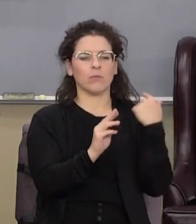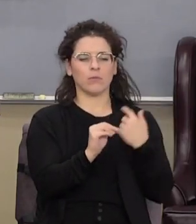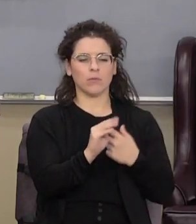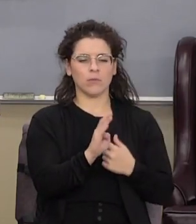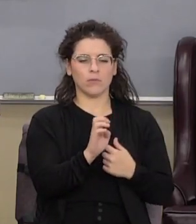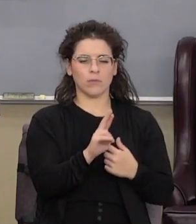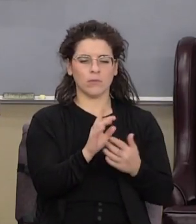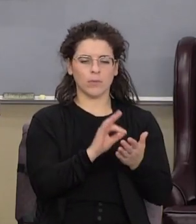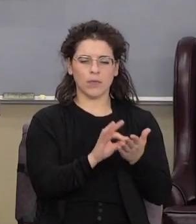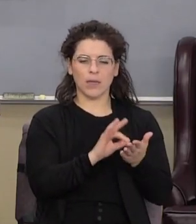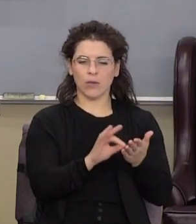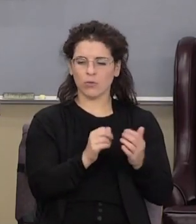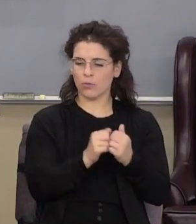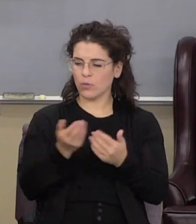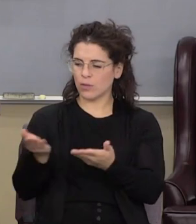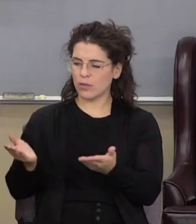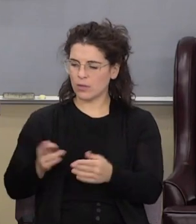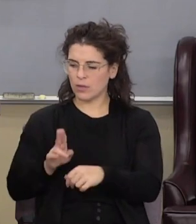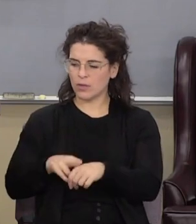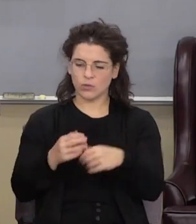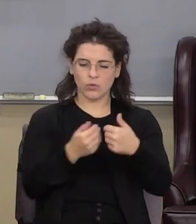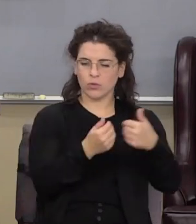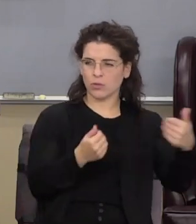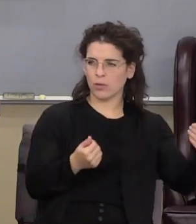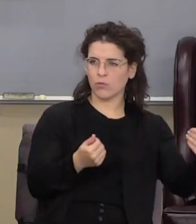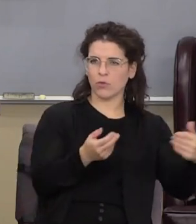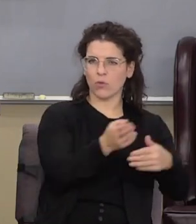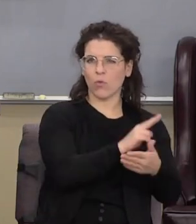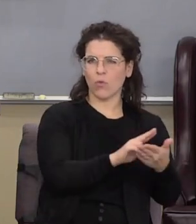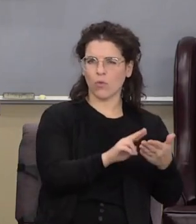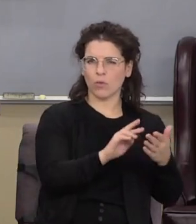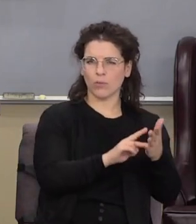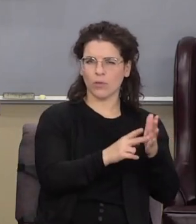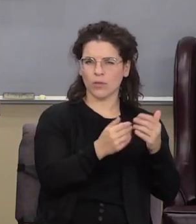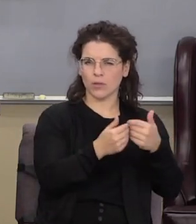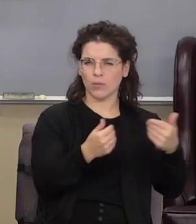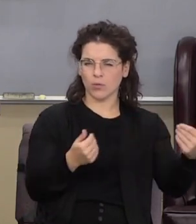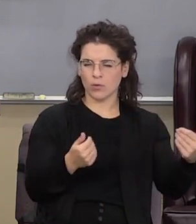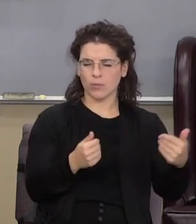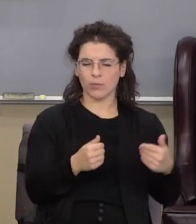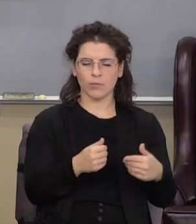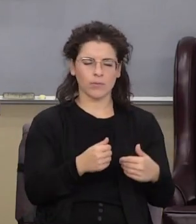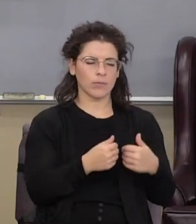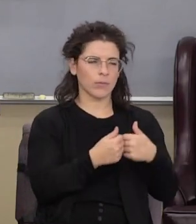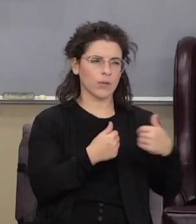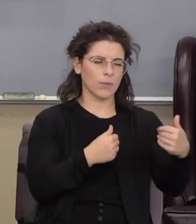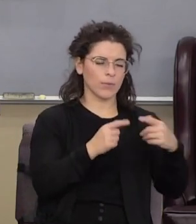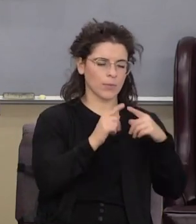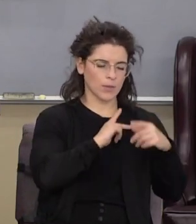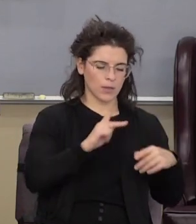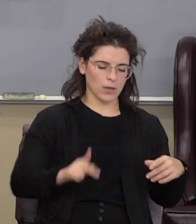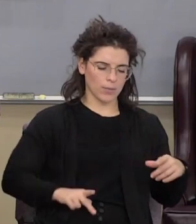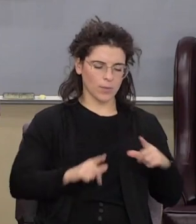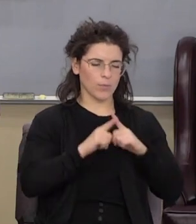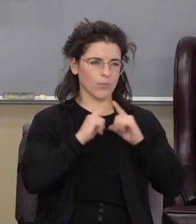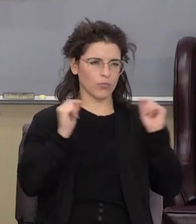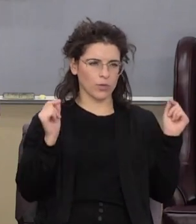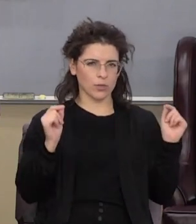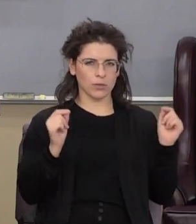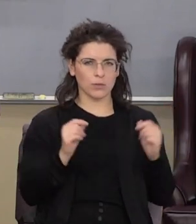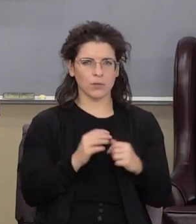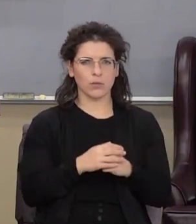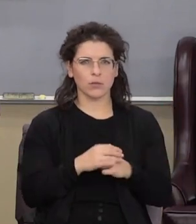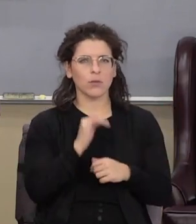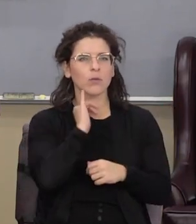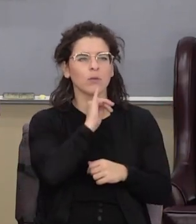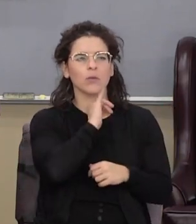the nations they're separate holy means set apart but they're set apart to be a kingdom of priests so